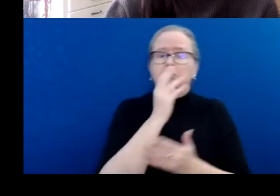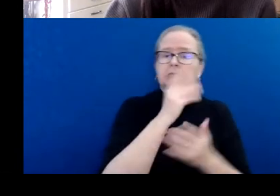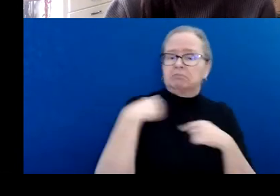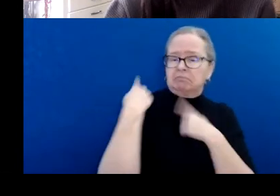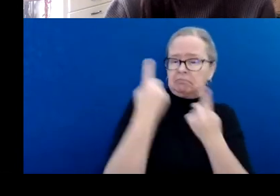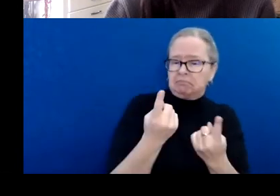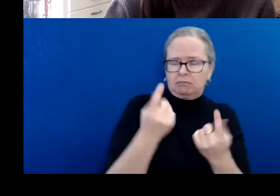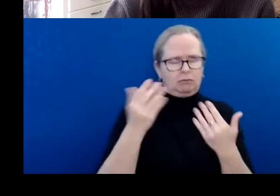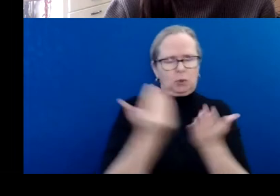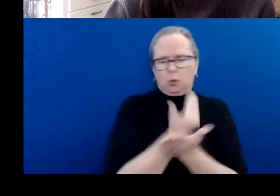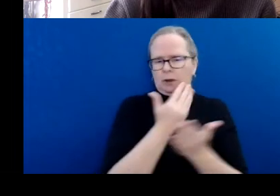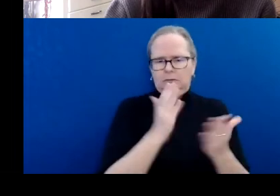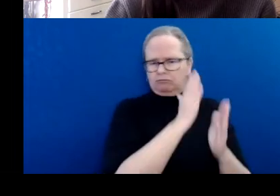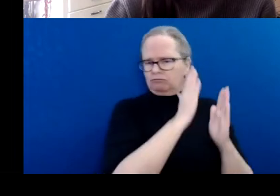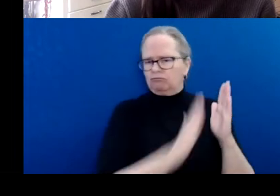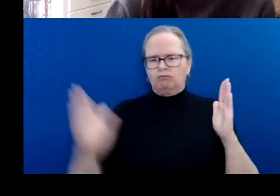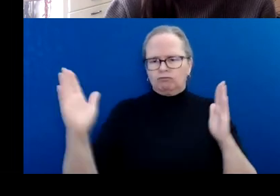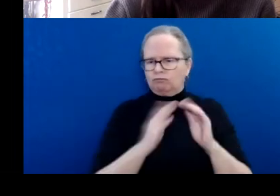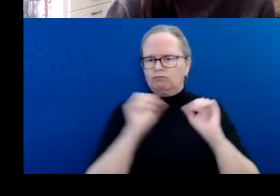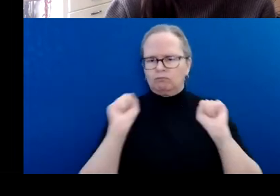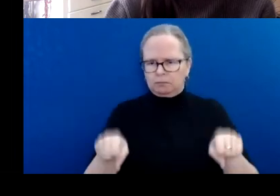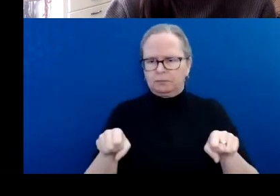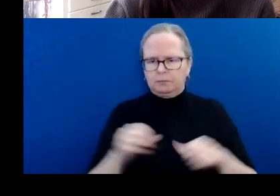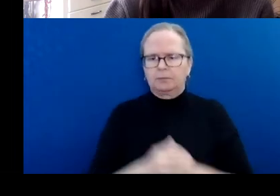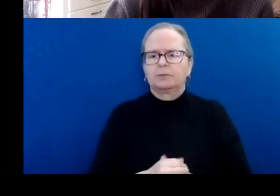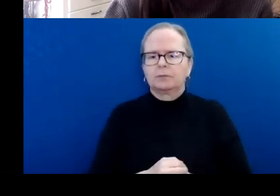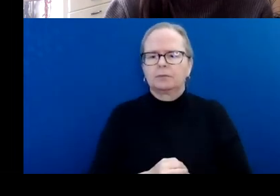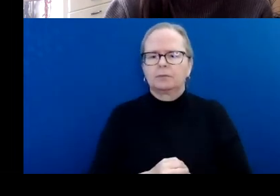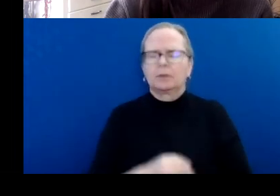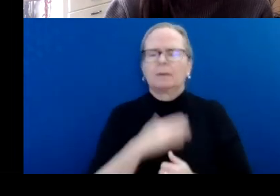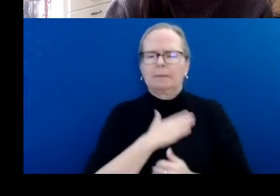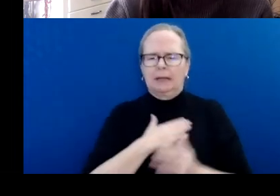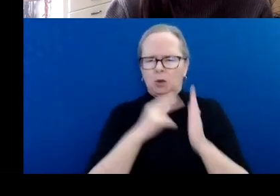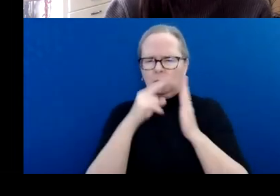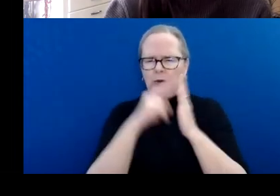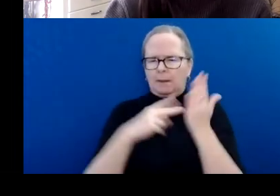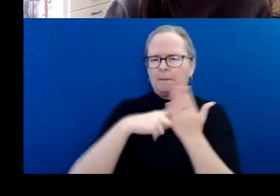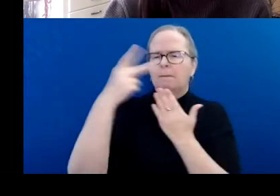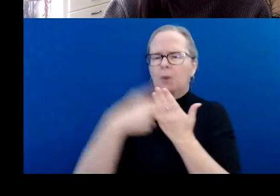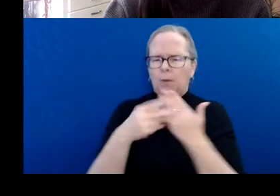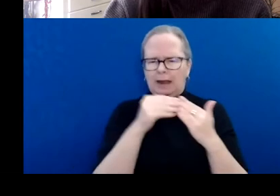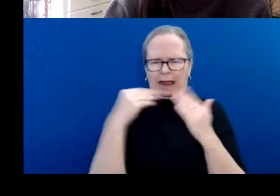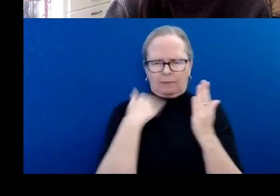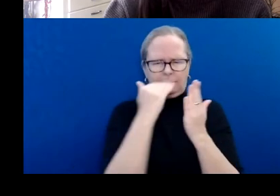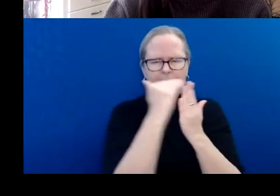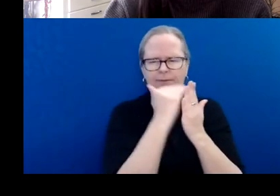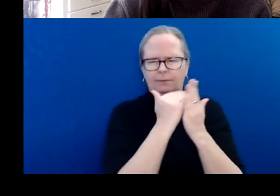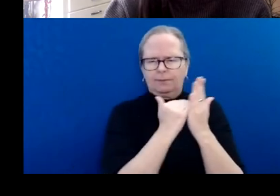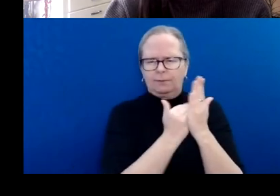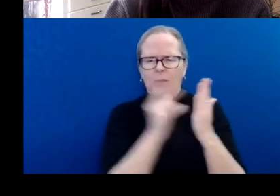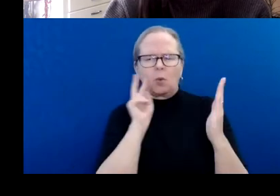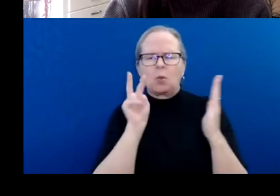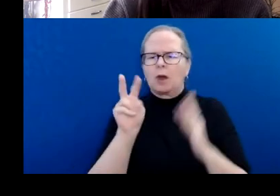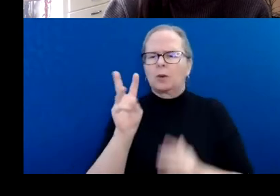Please read both the program guidelines and the FAQ page for more information about